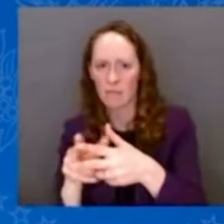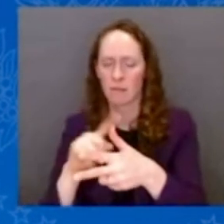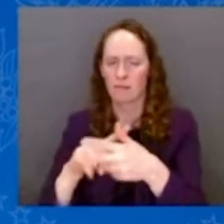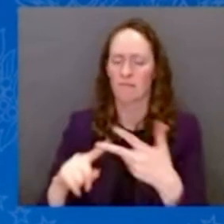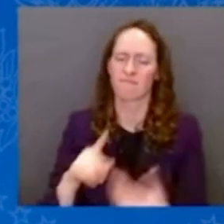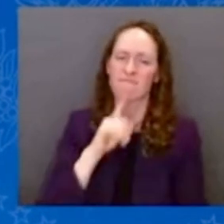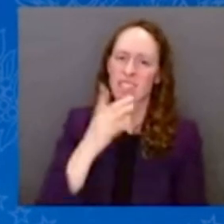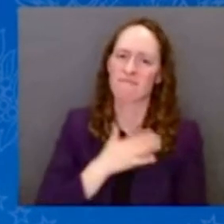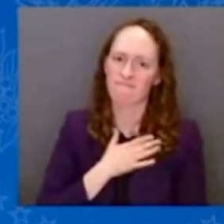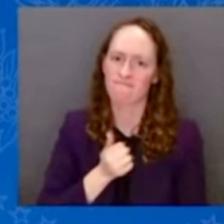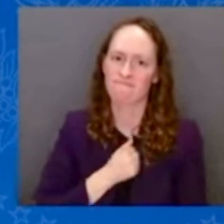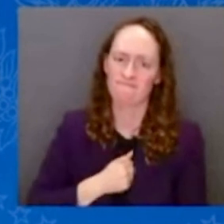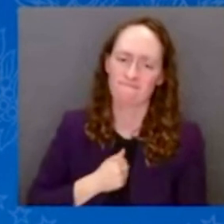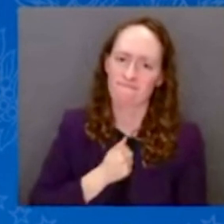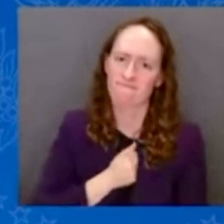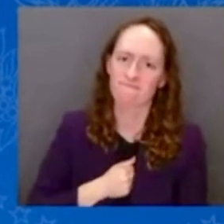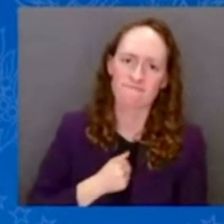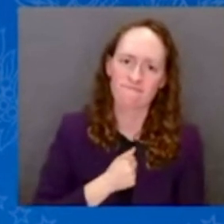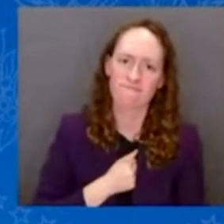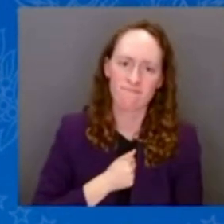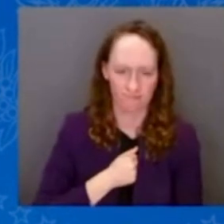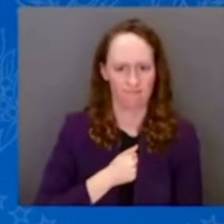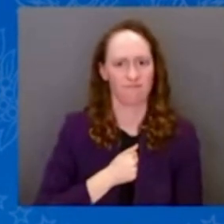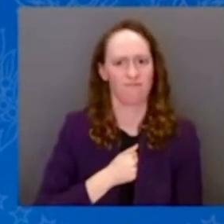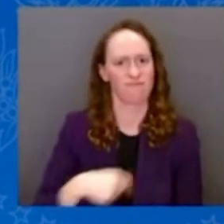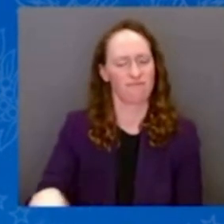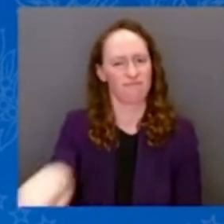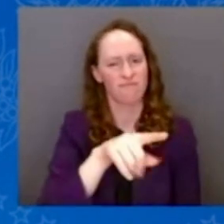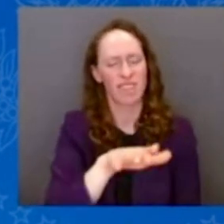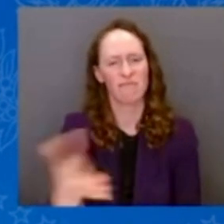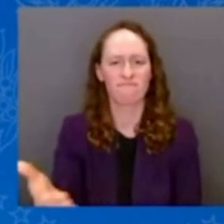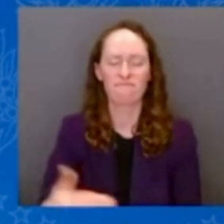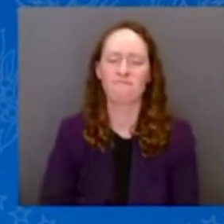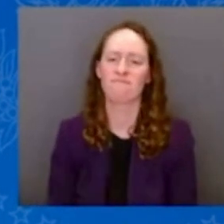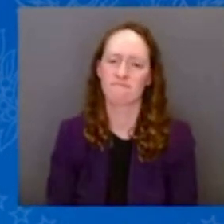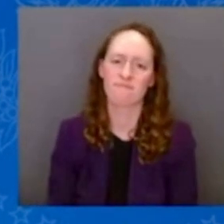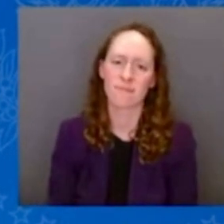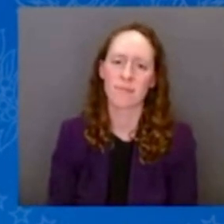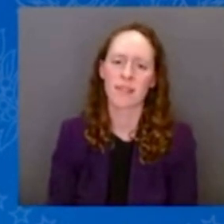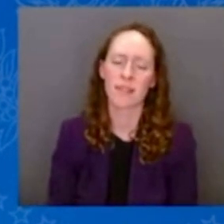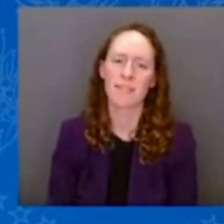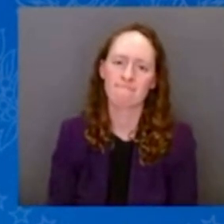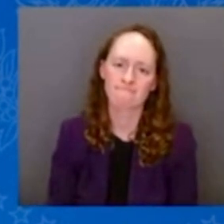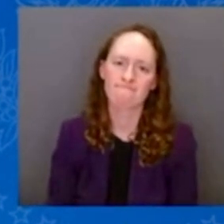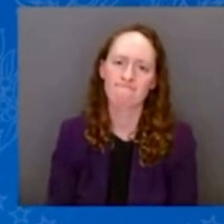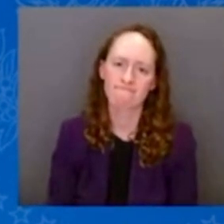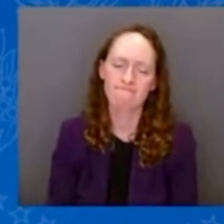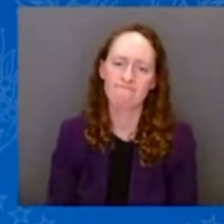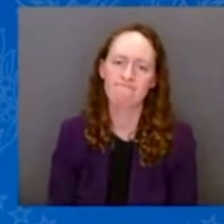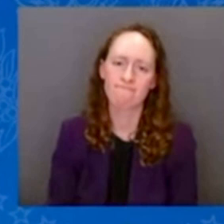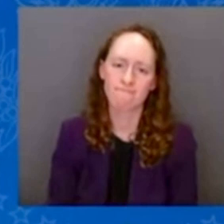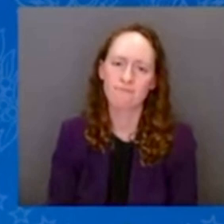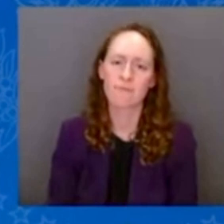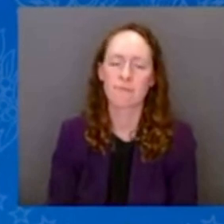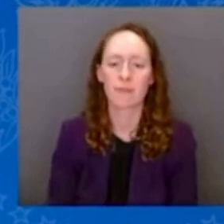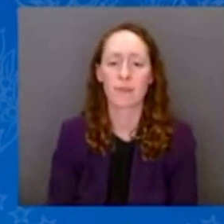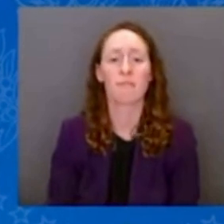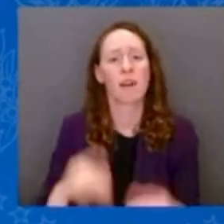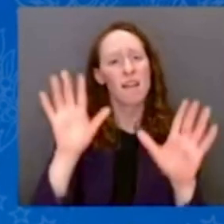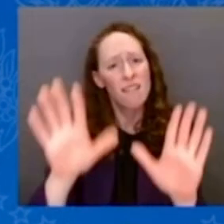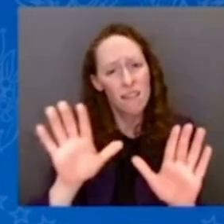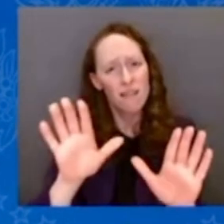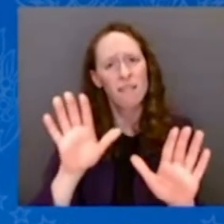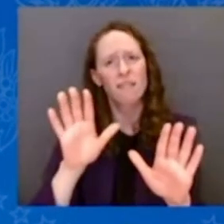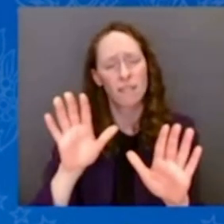devastating. And we kind of understand it. But I've heard incredible stories about the spirit of these